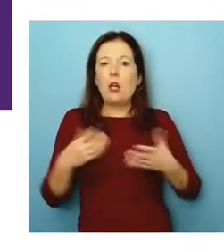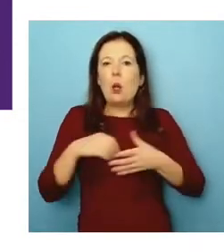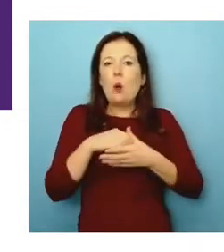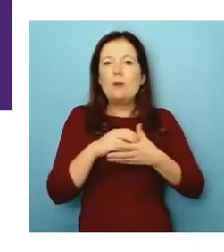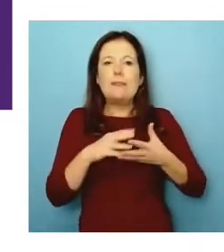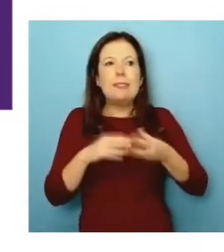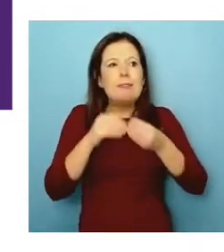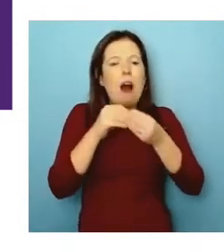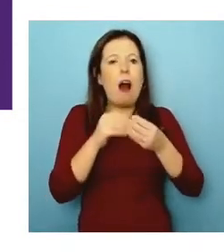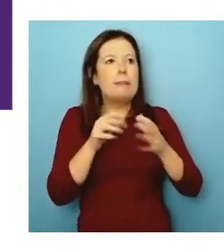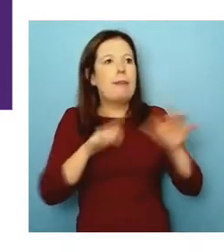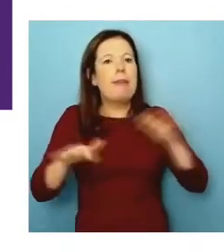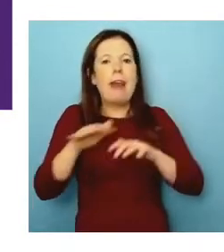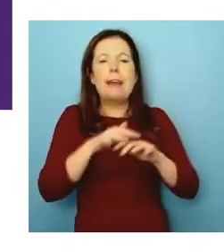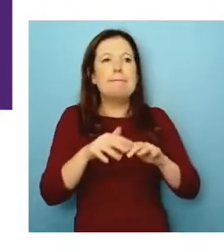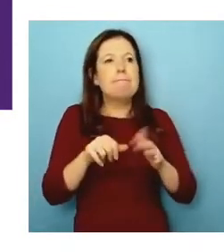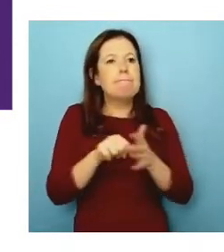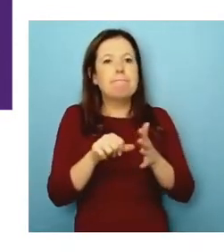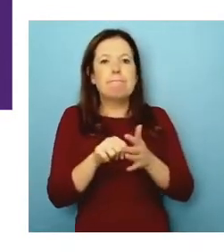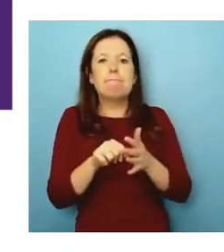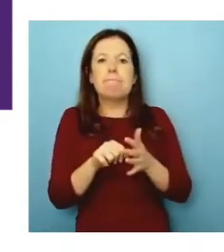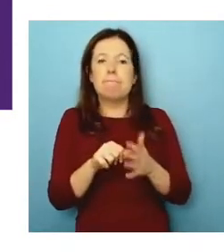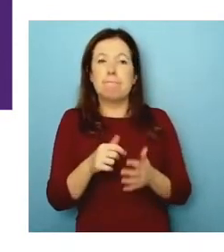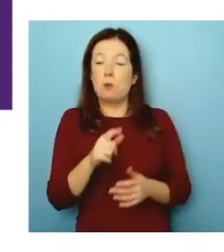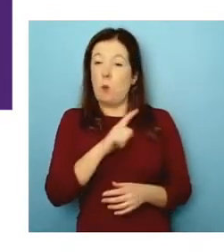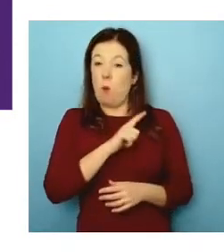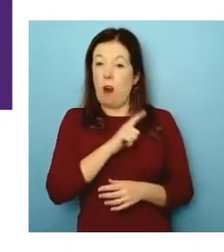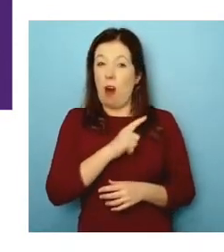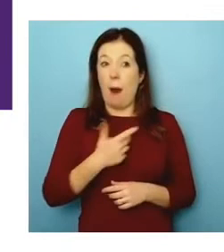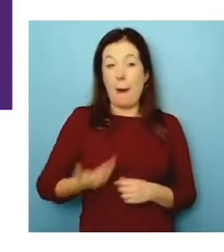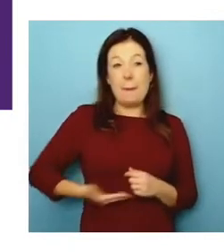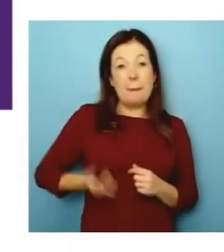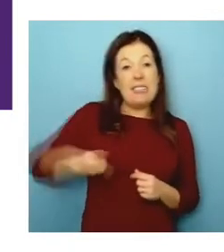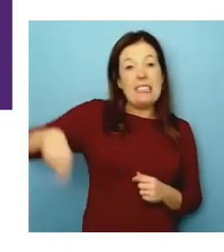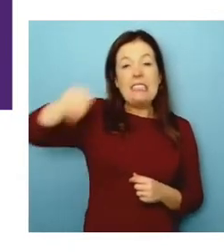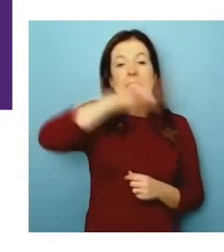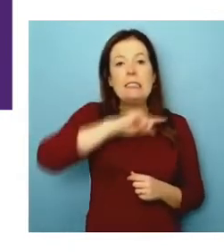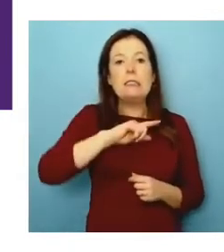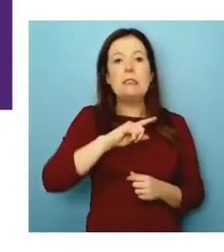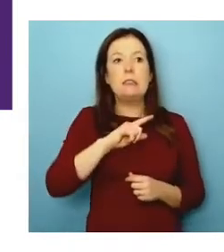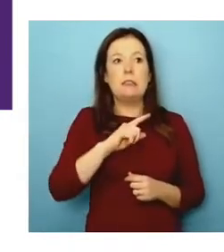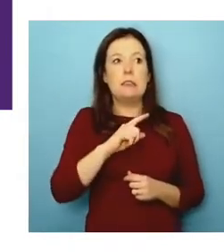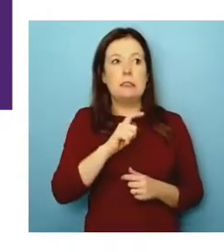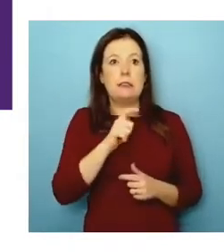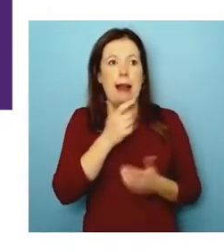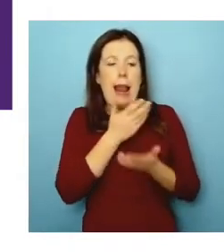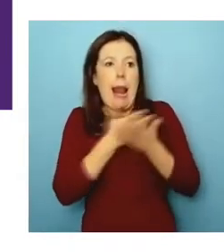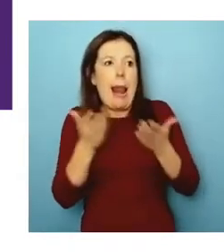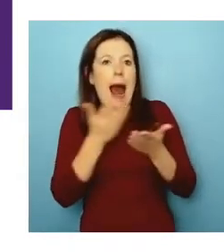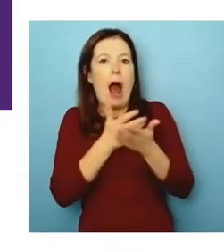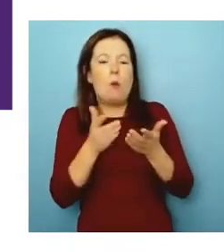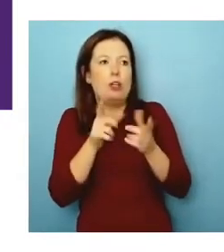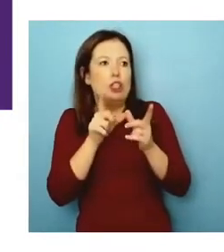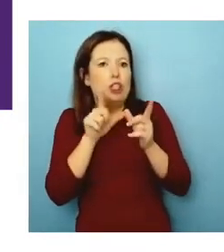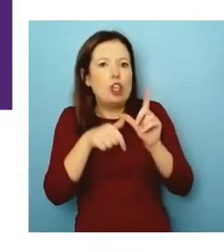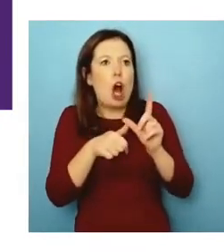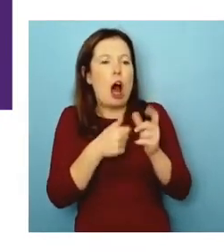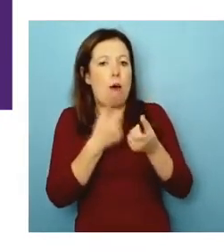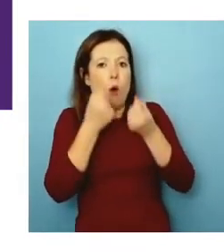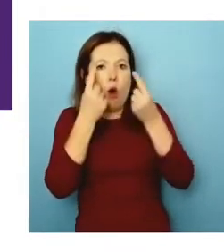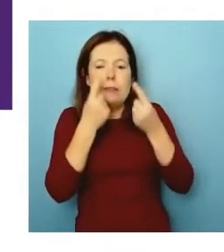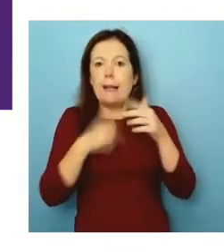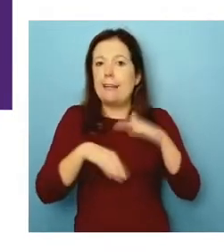it's not out there. A lot of business, uh, people are not comfortable with the terminology and the language and what it means.